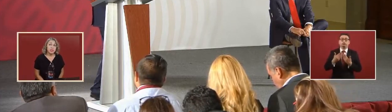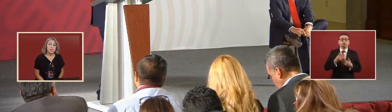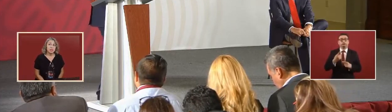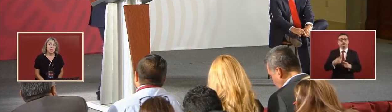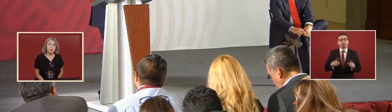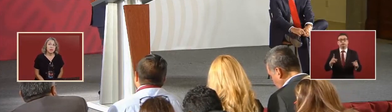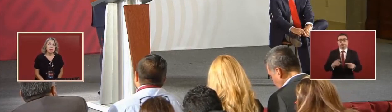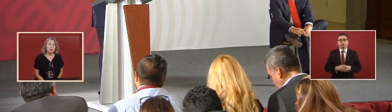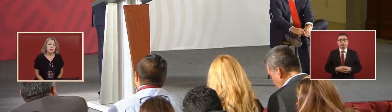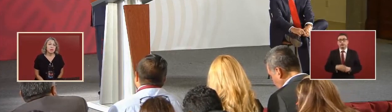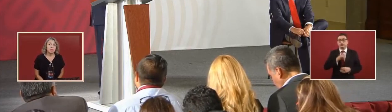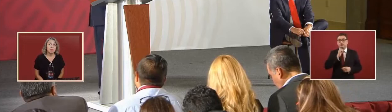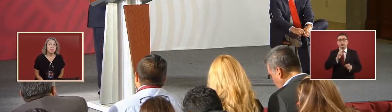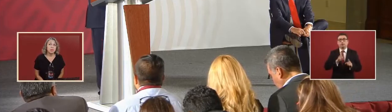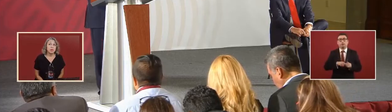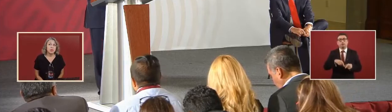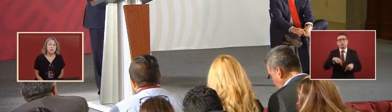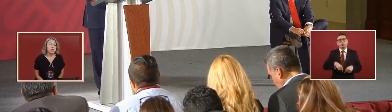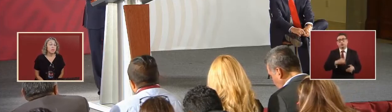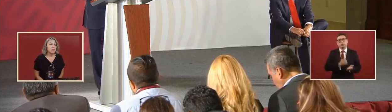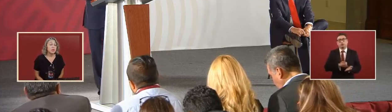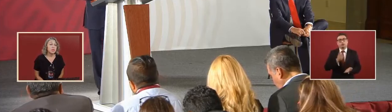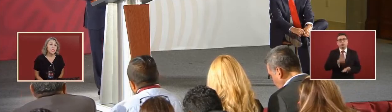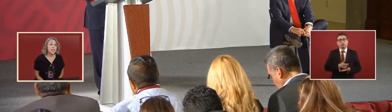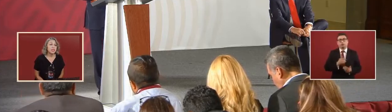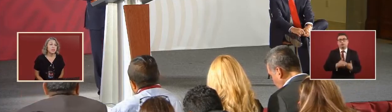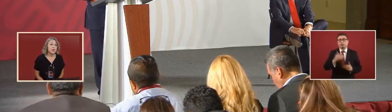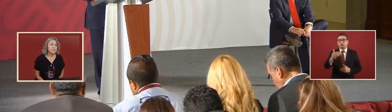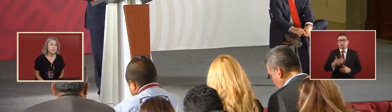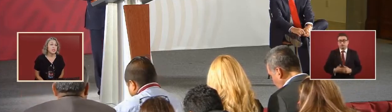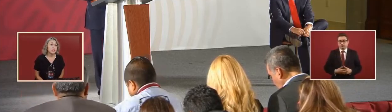So of course they had to raise the taxes.